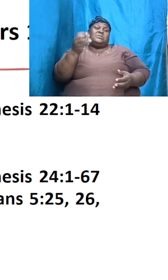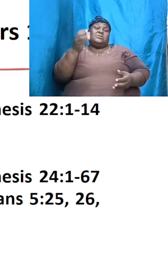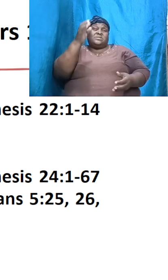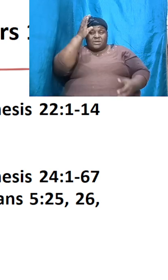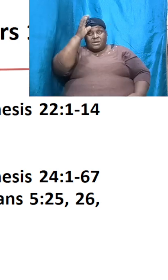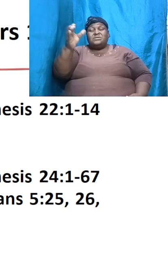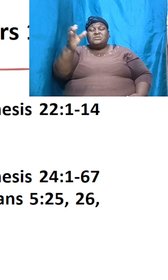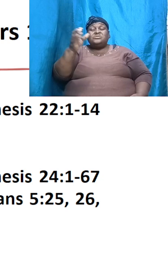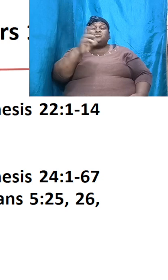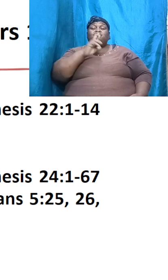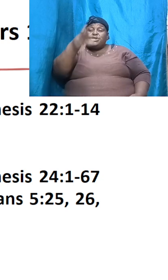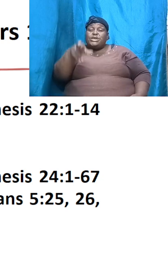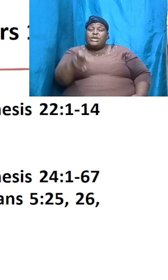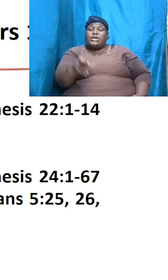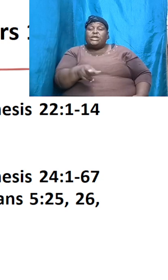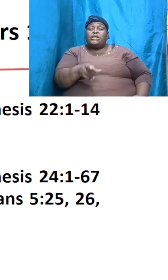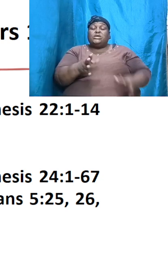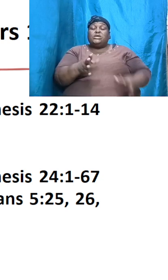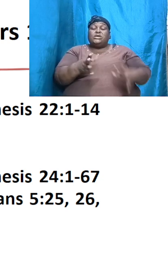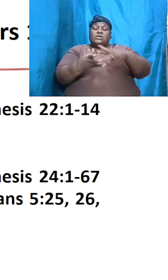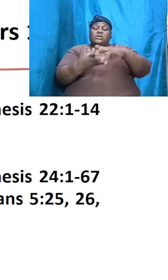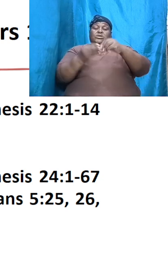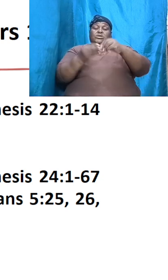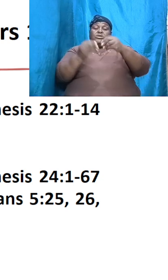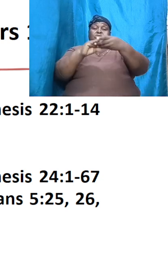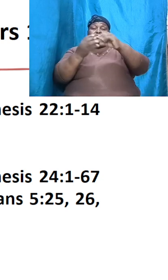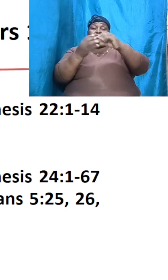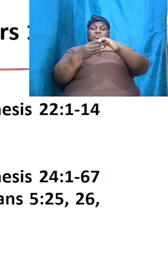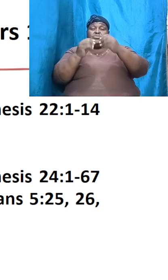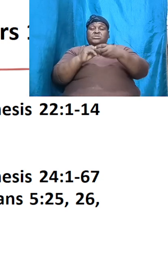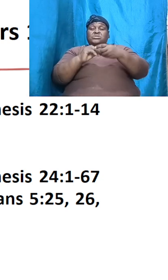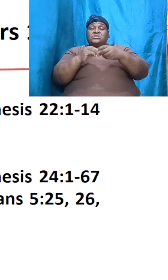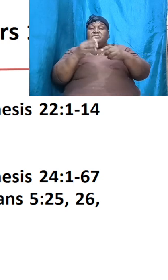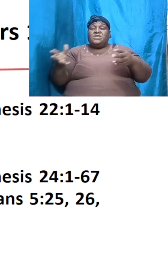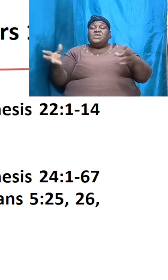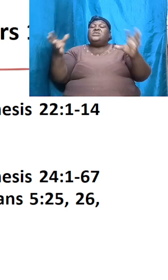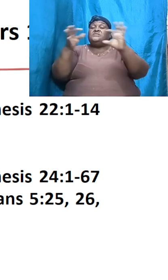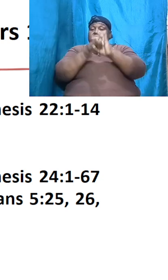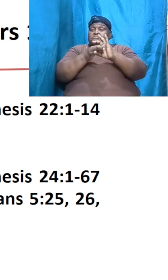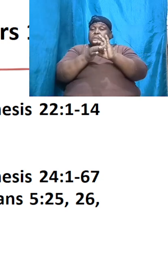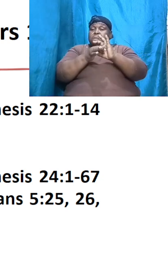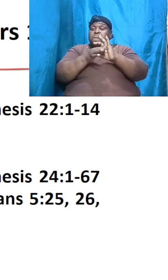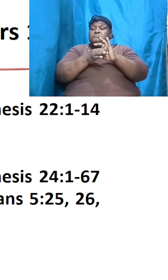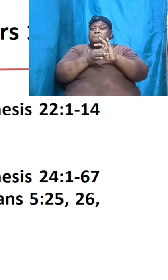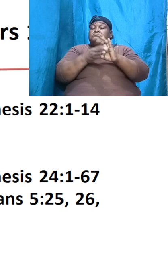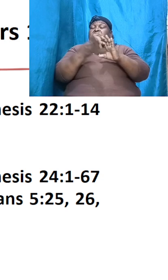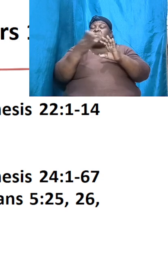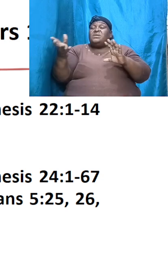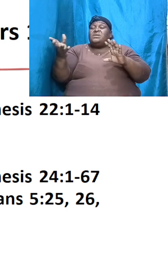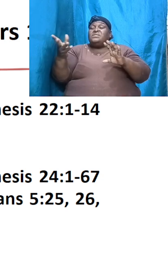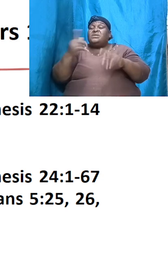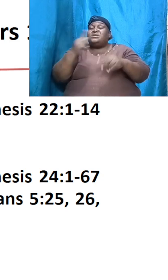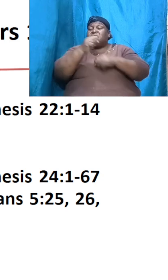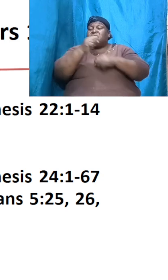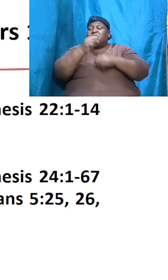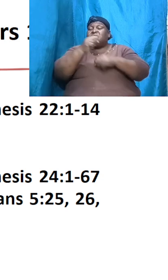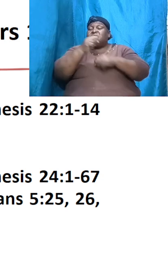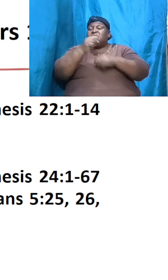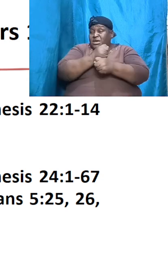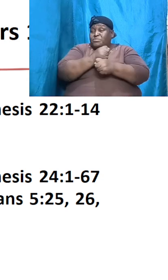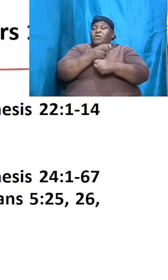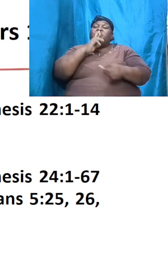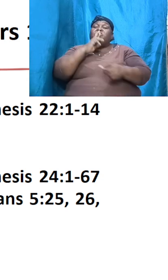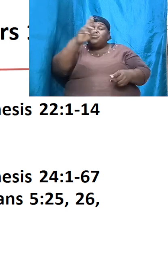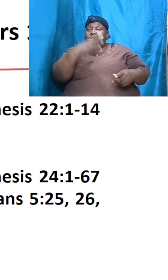real the stories have things attached to them that are types of the